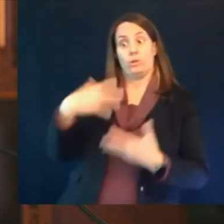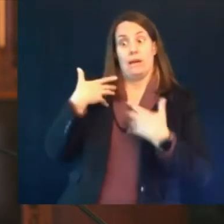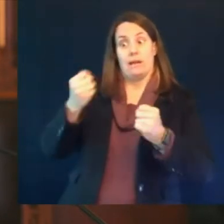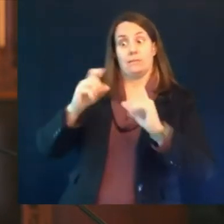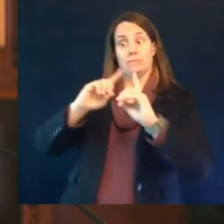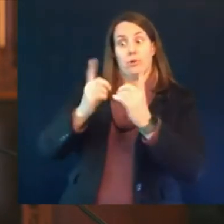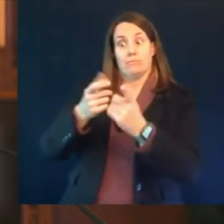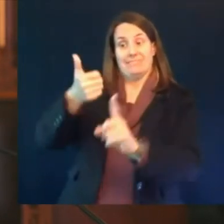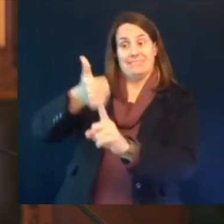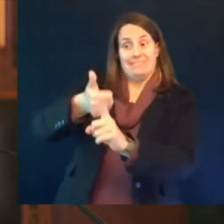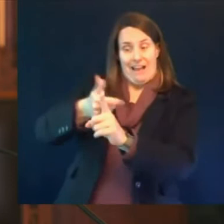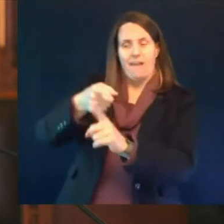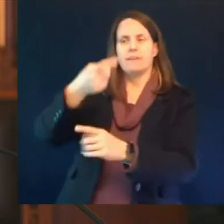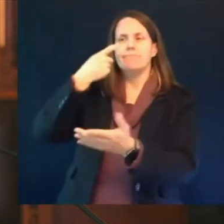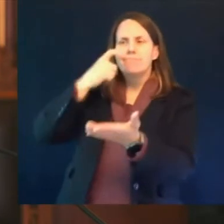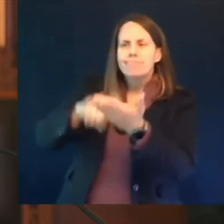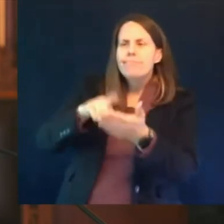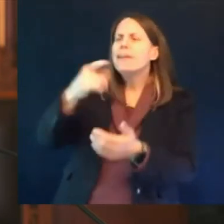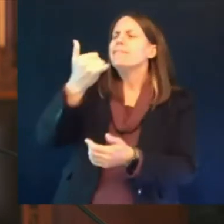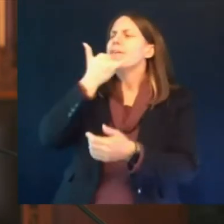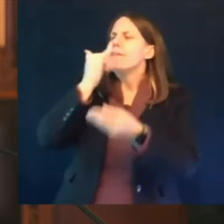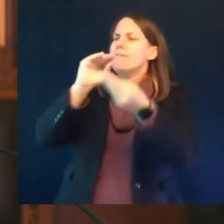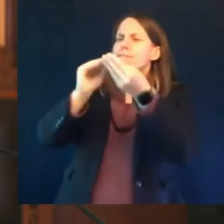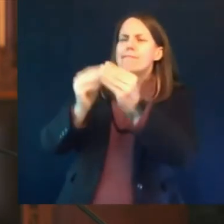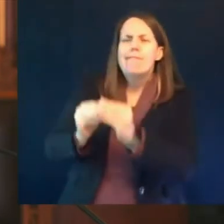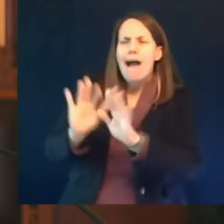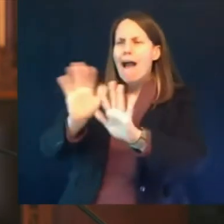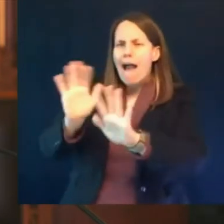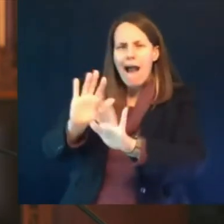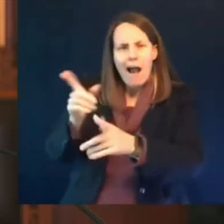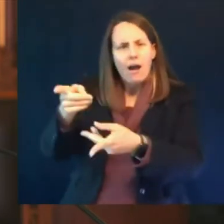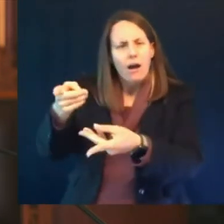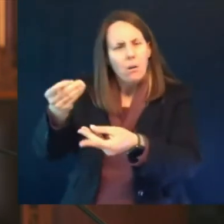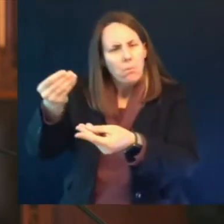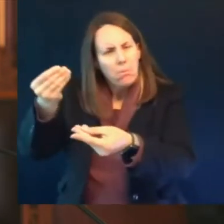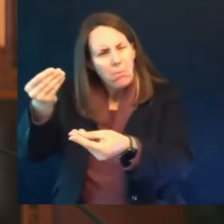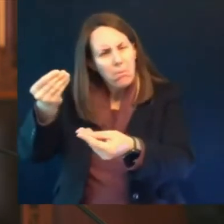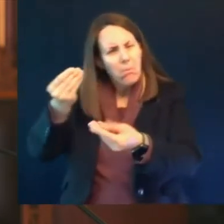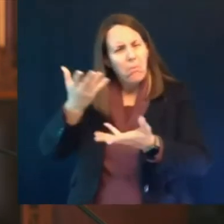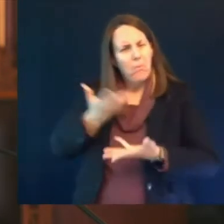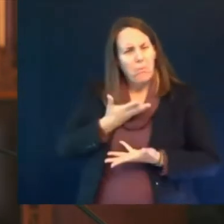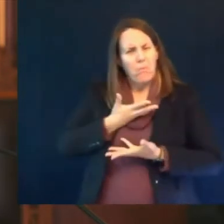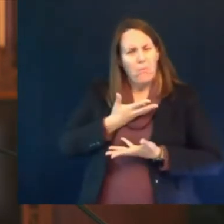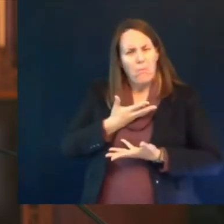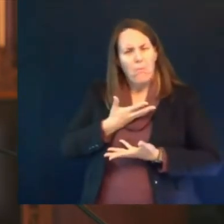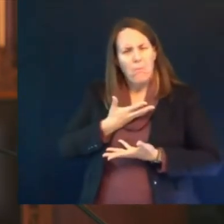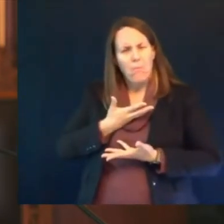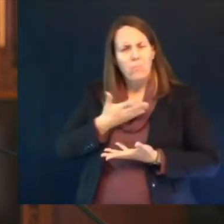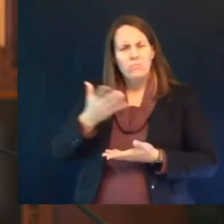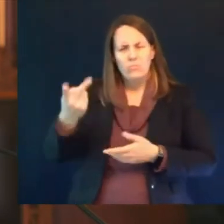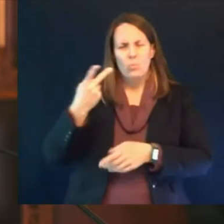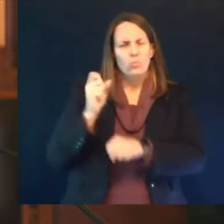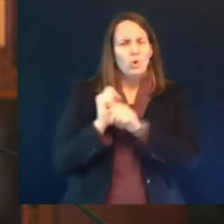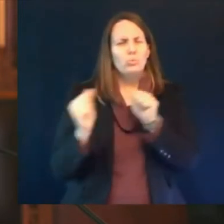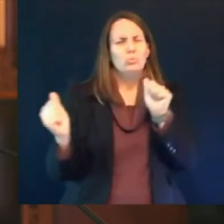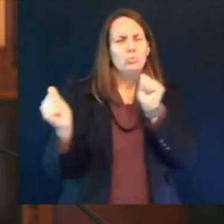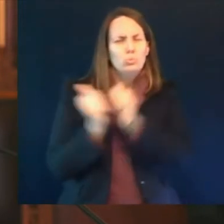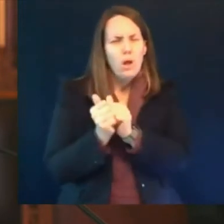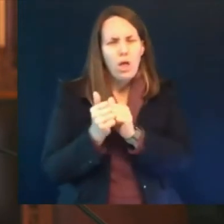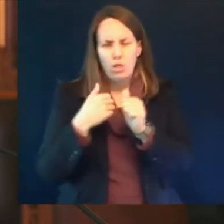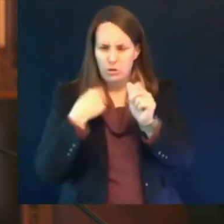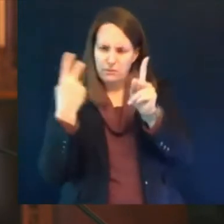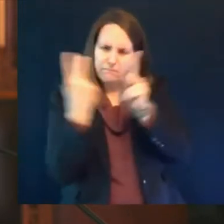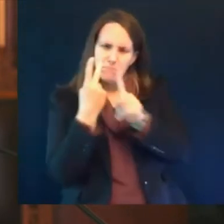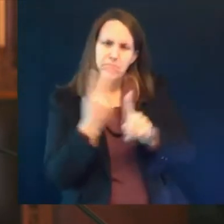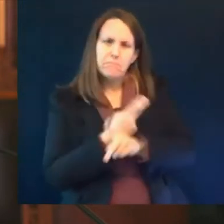collection or transmission of data that they would be working with our team and that we would be working